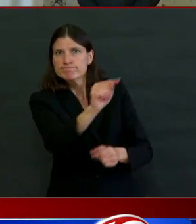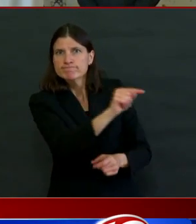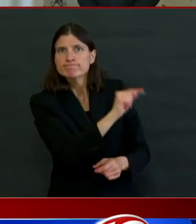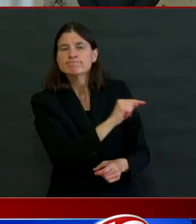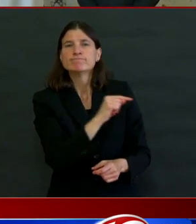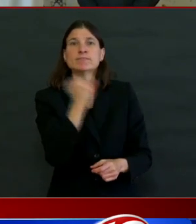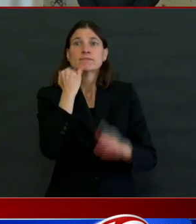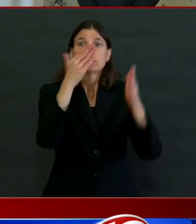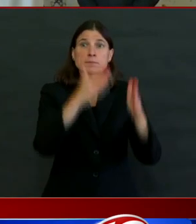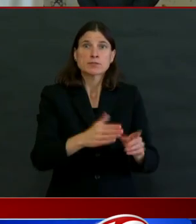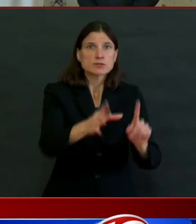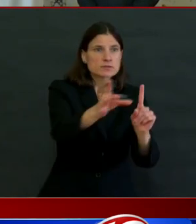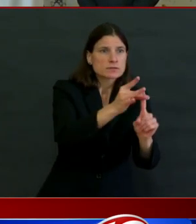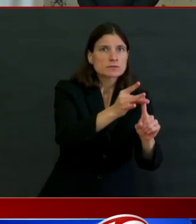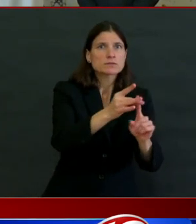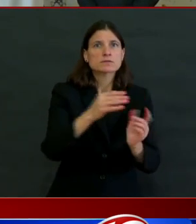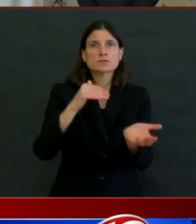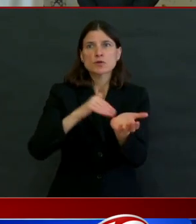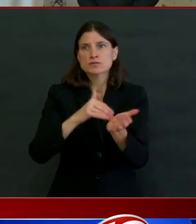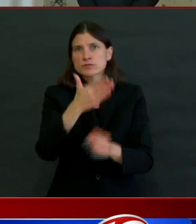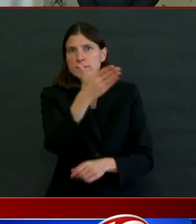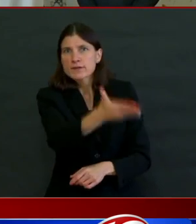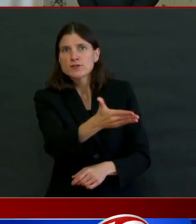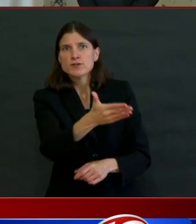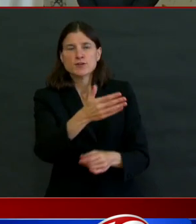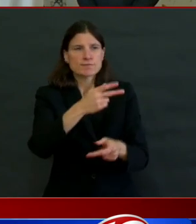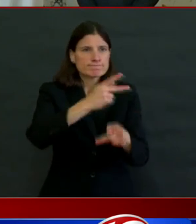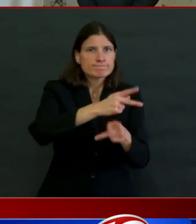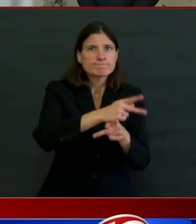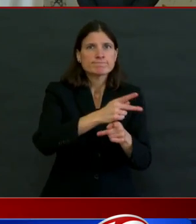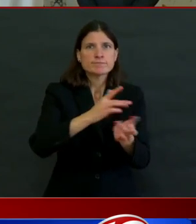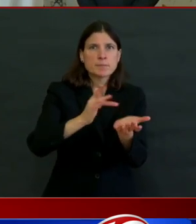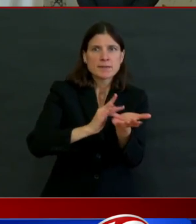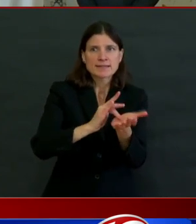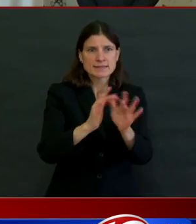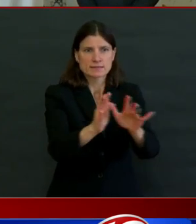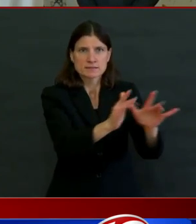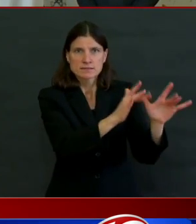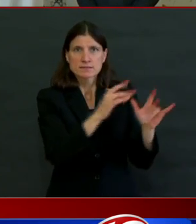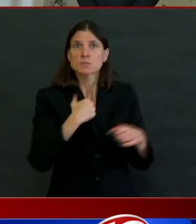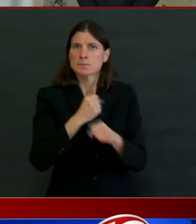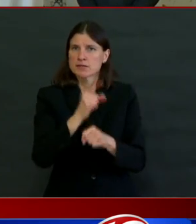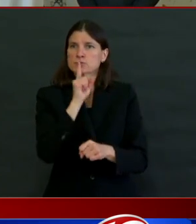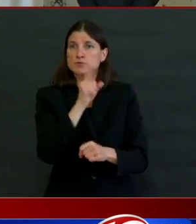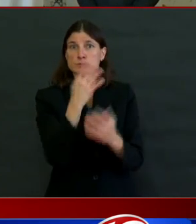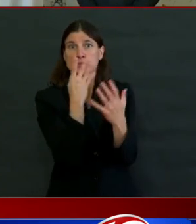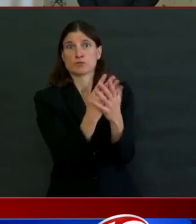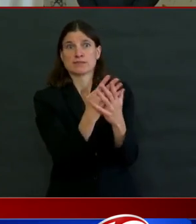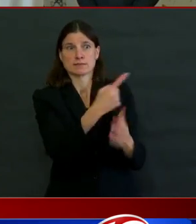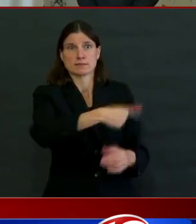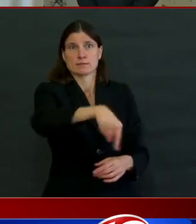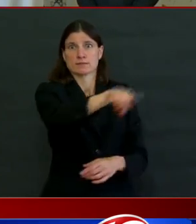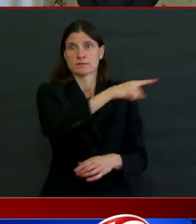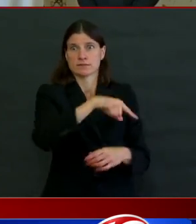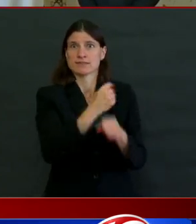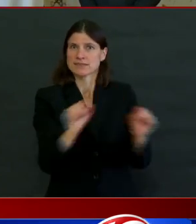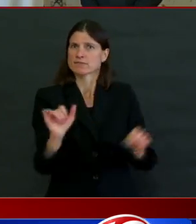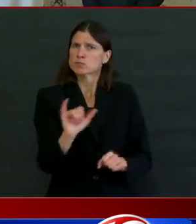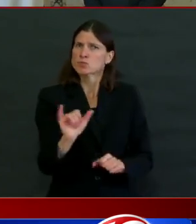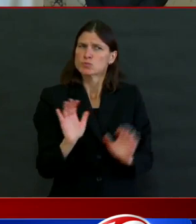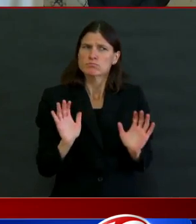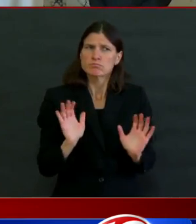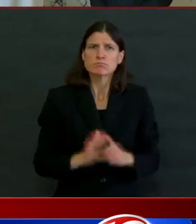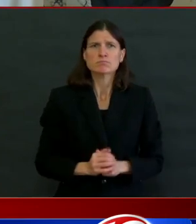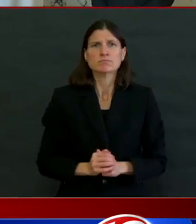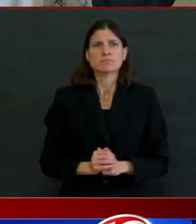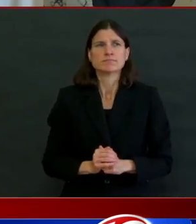vulnerable everywhere, including in the ACI, will be the beneficiaries of that. Our next question is from Tony Mendez,